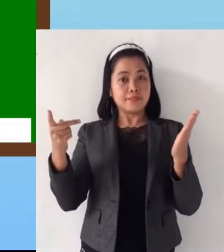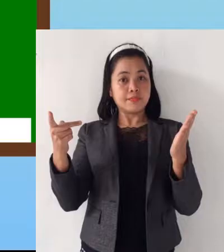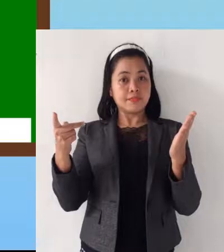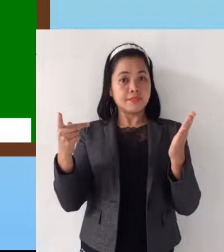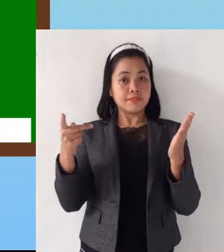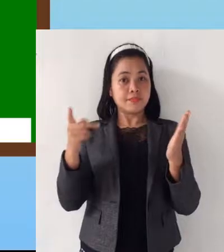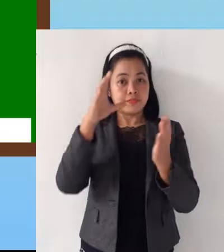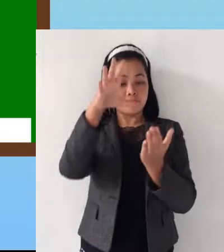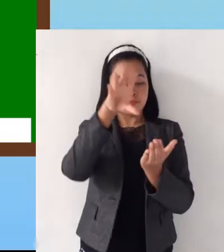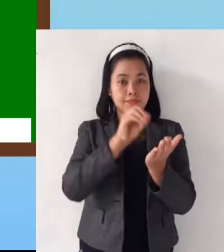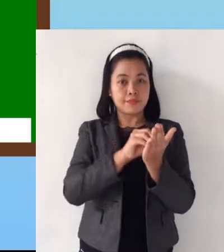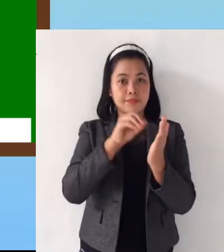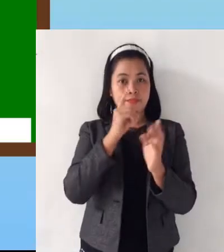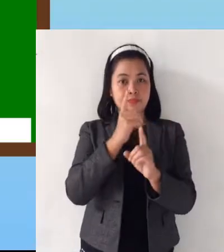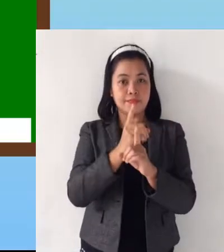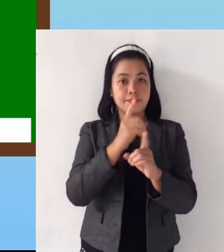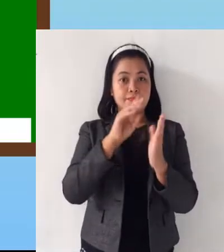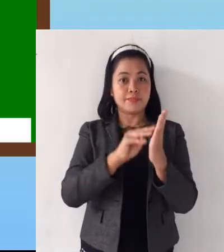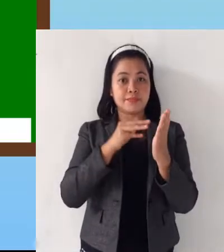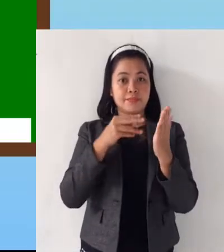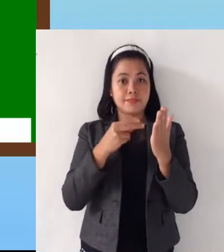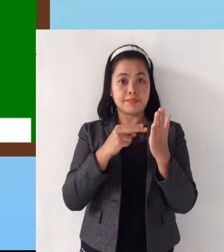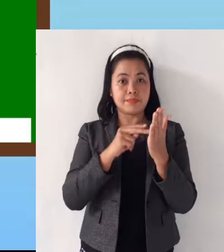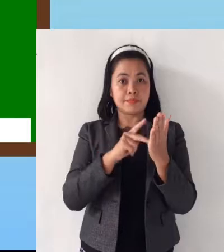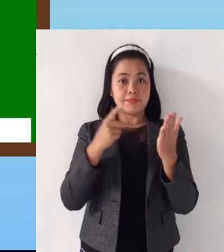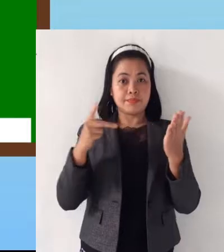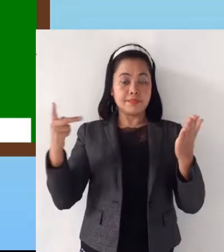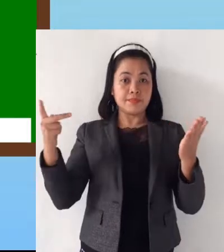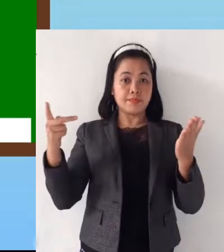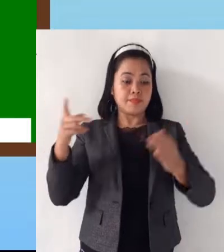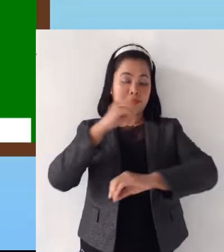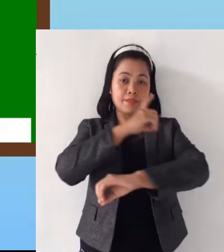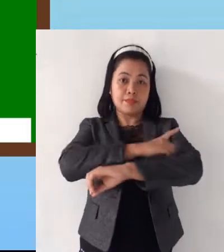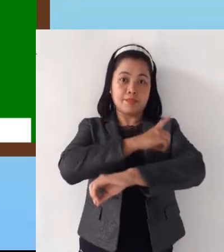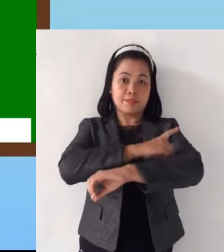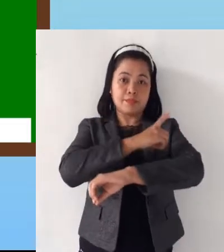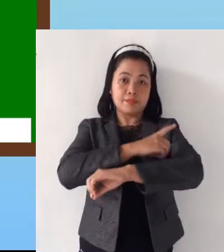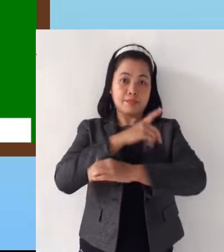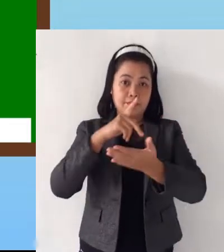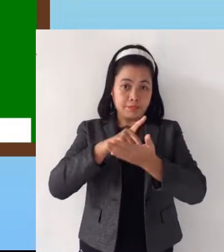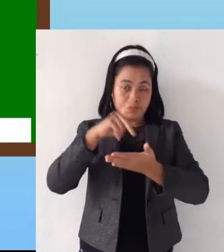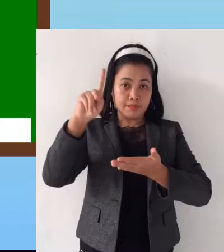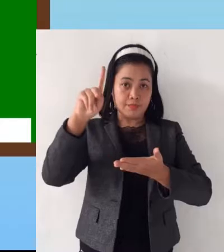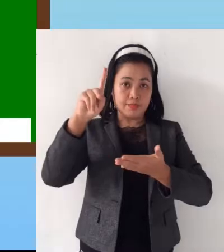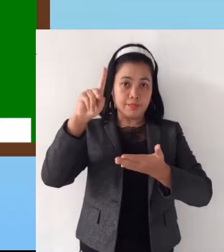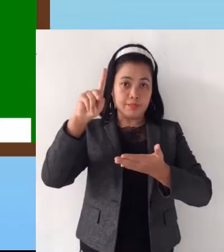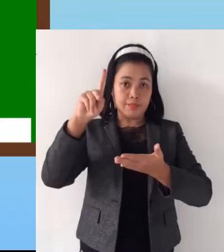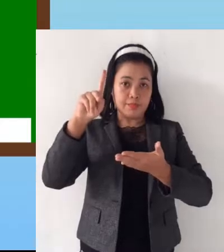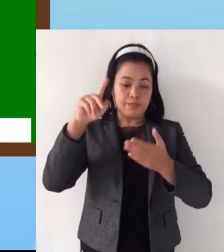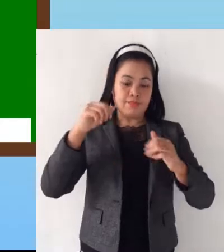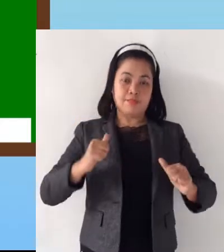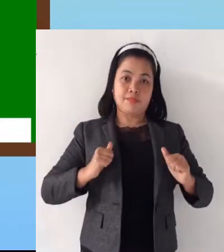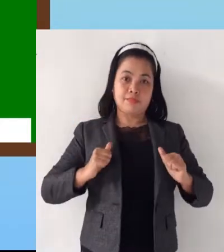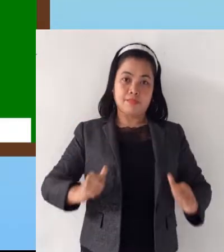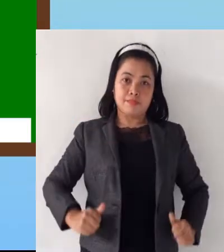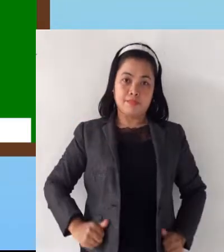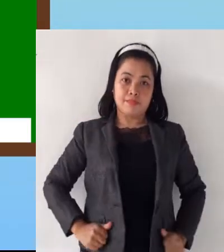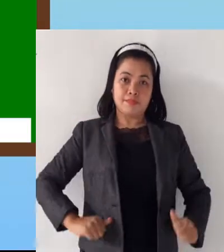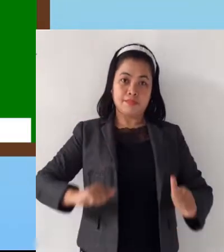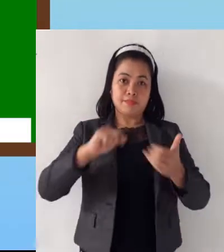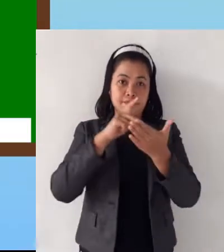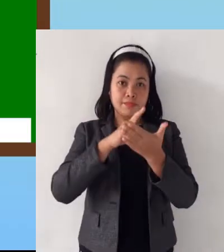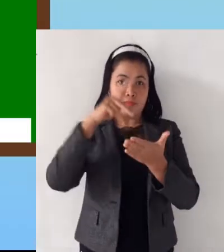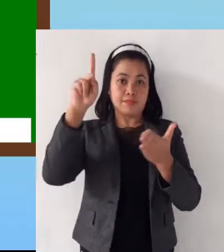copyright page, it states there the date when it is published and the address of the publisher.